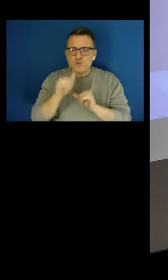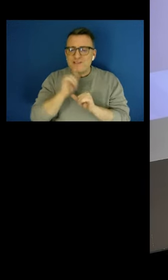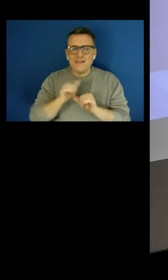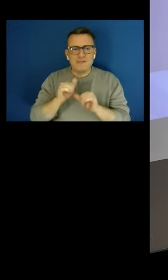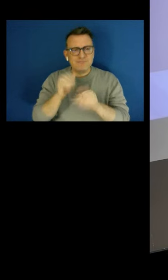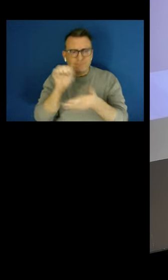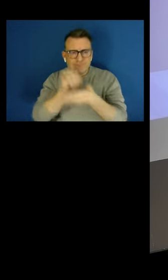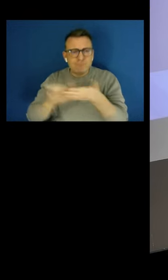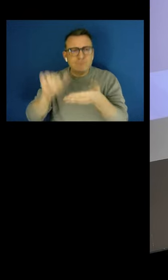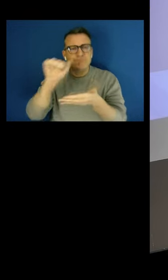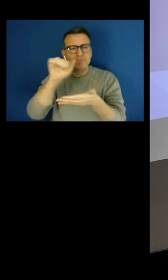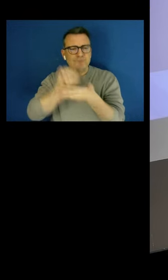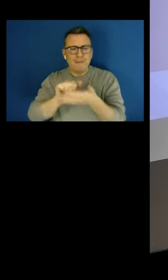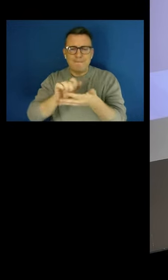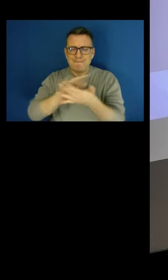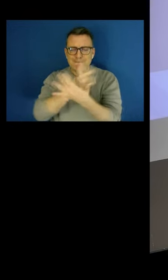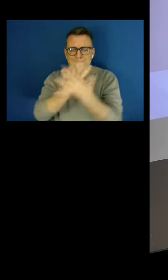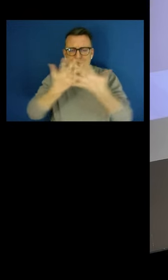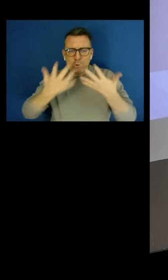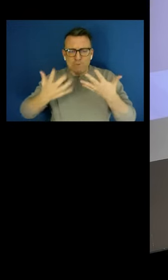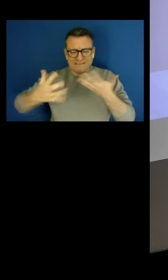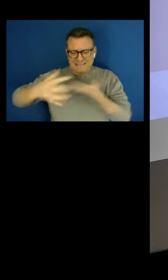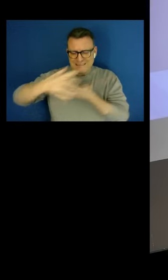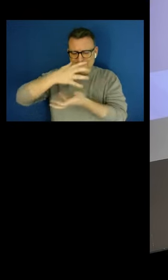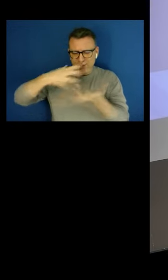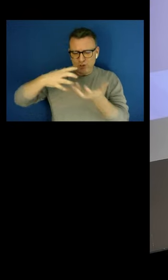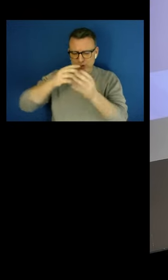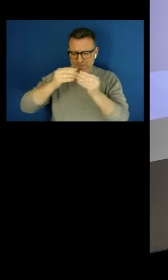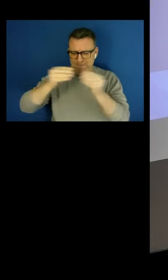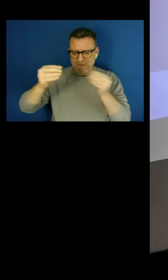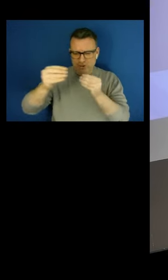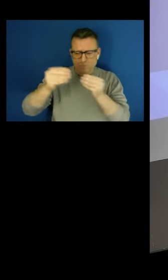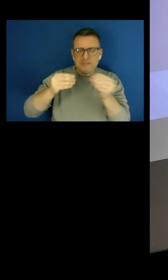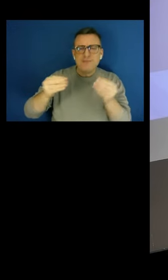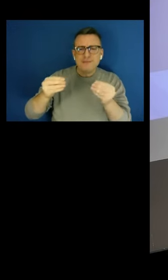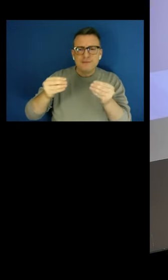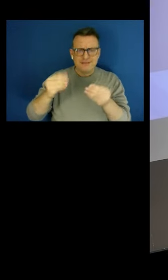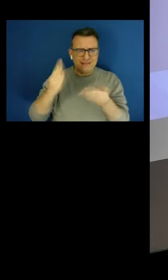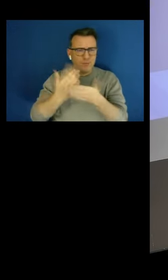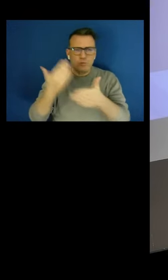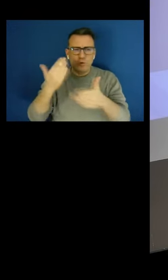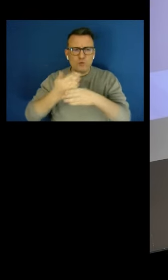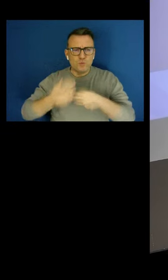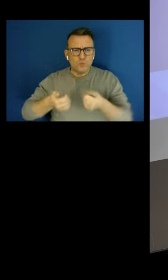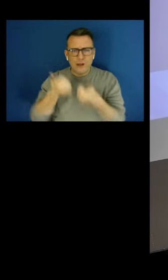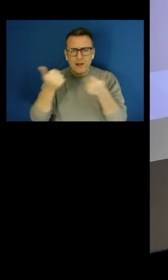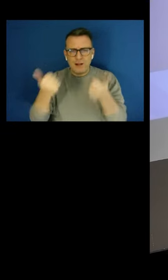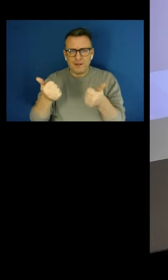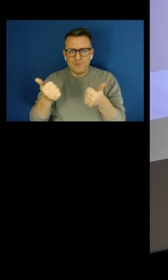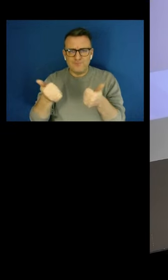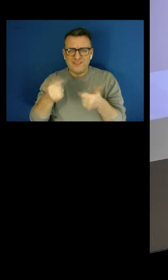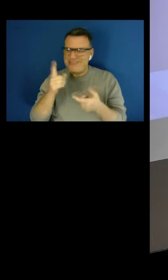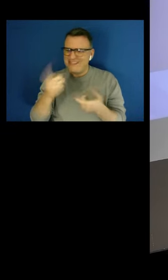multi-dimensional measurement and it works and it works very well as I was saying as an anchor to